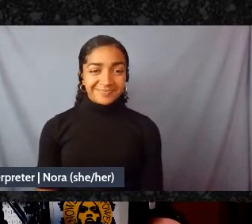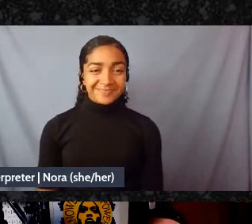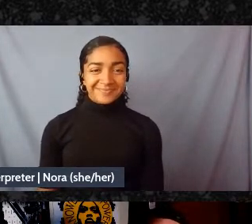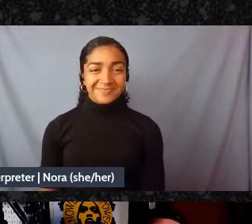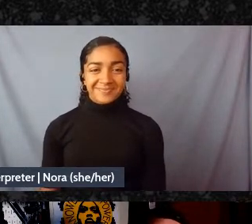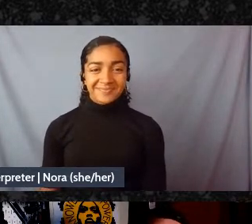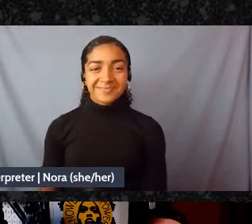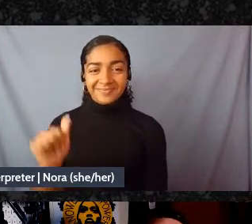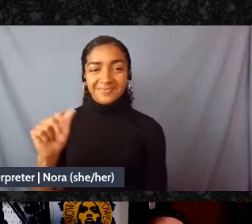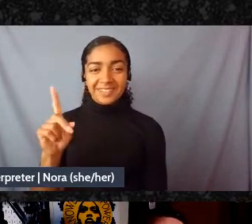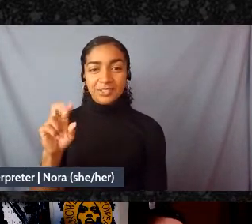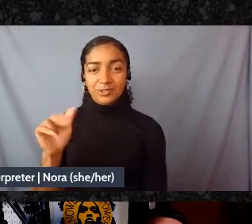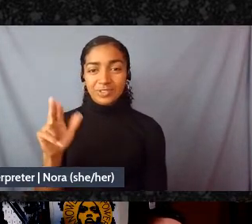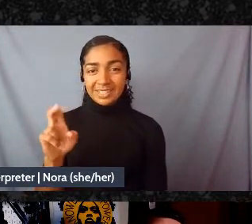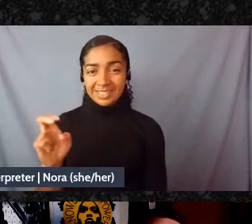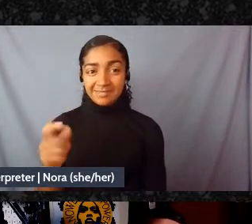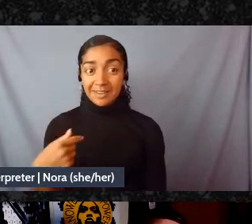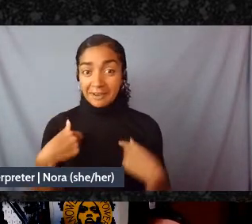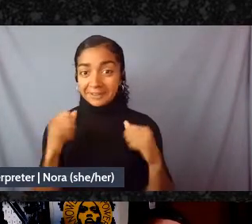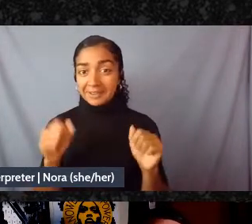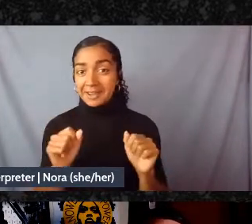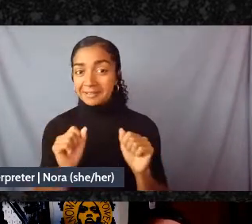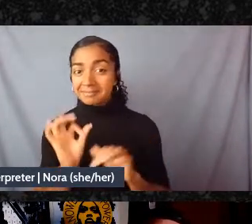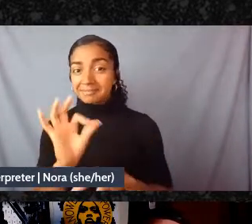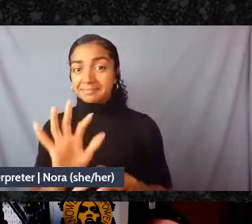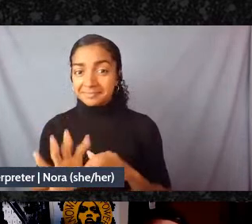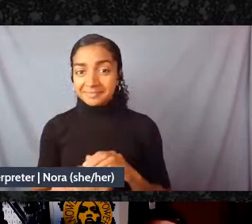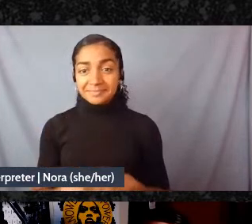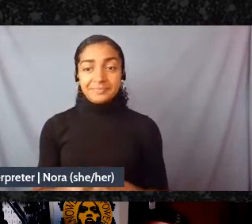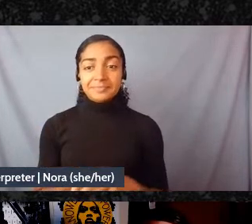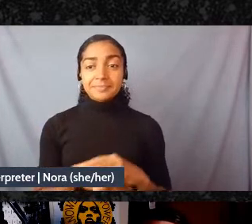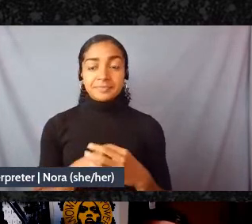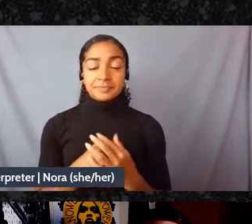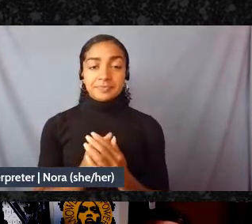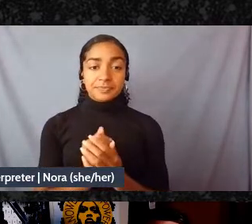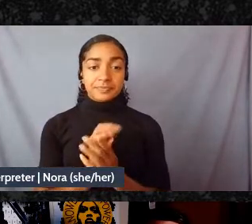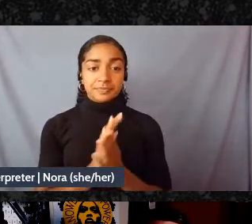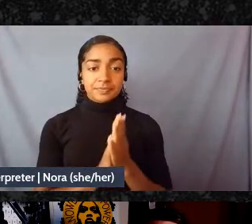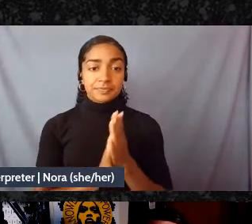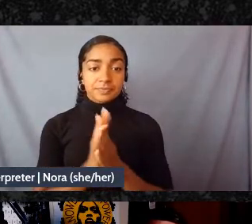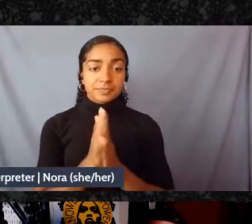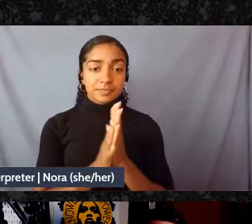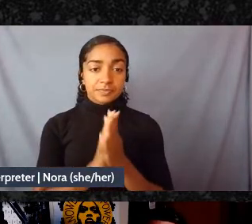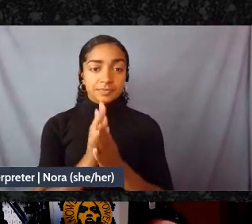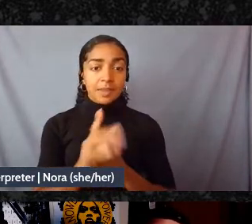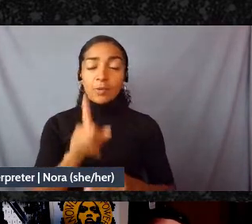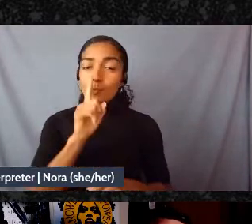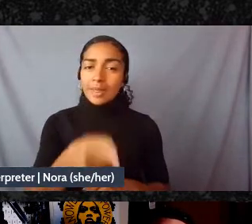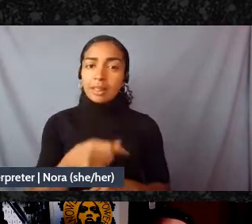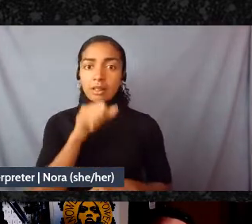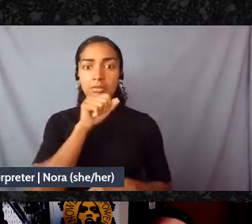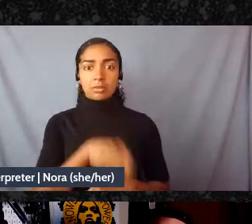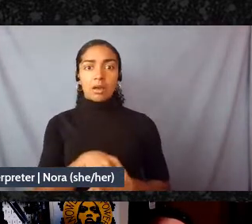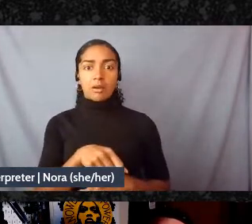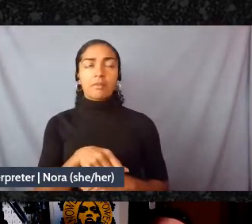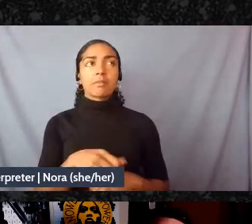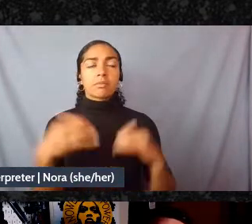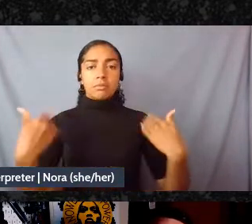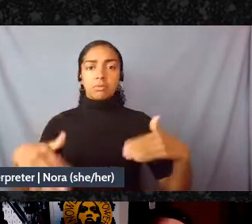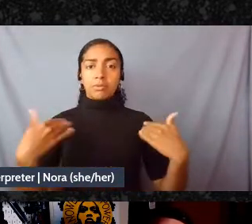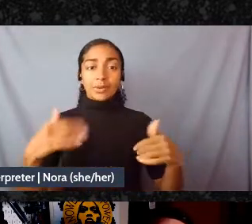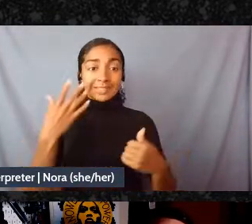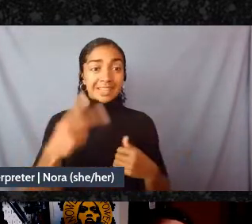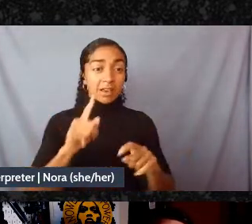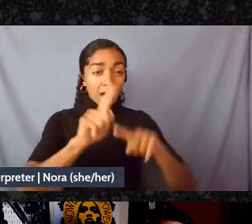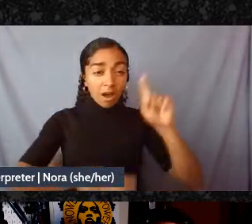no I can hop in I I really actually love the weaving together of such different perspectives